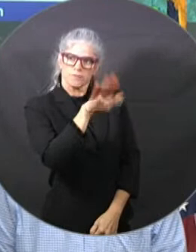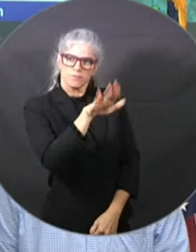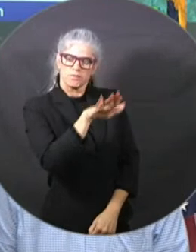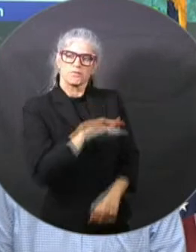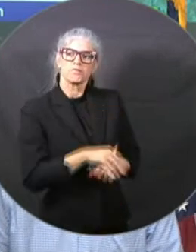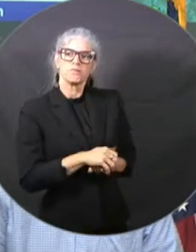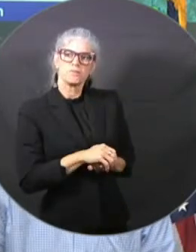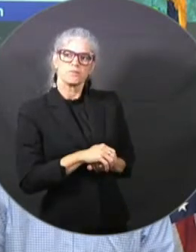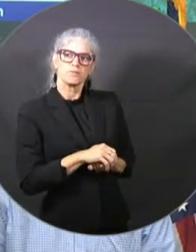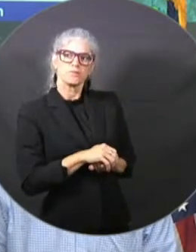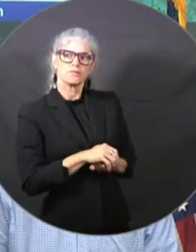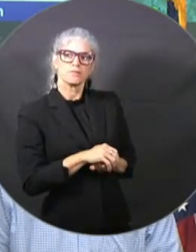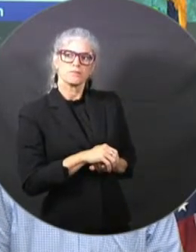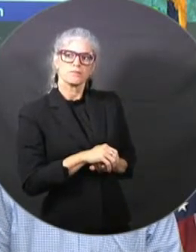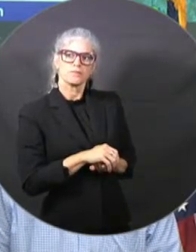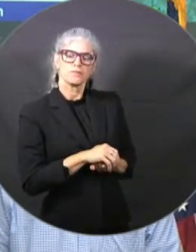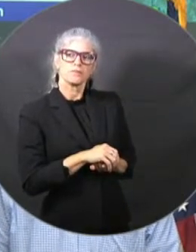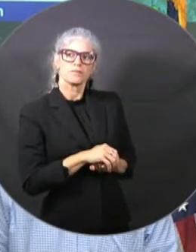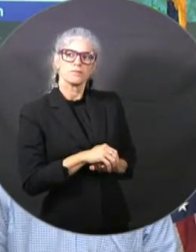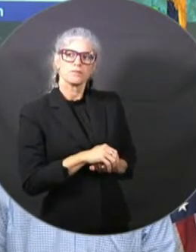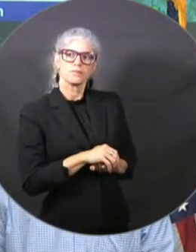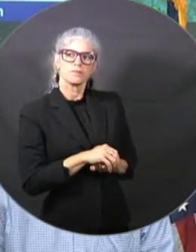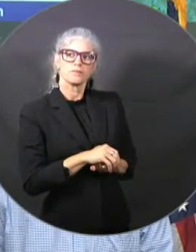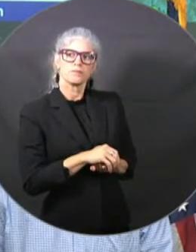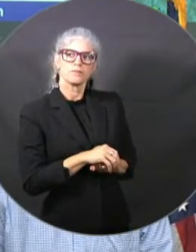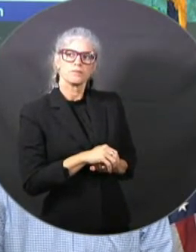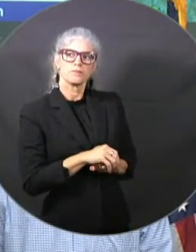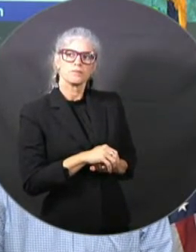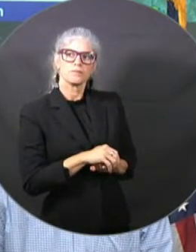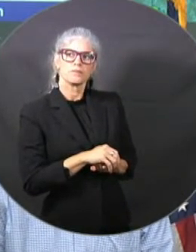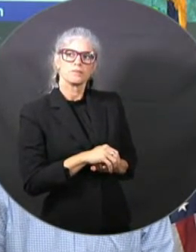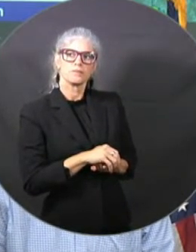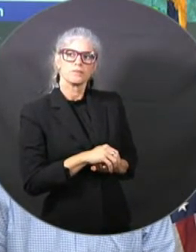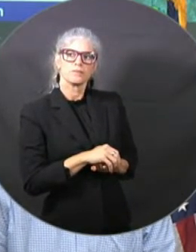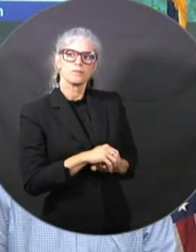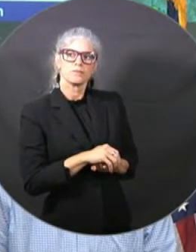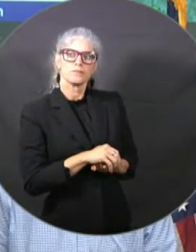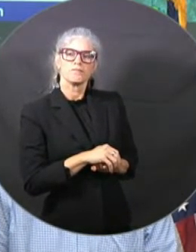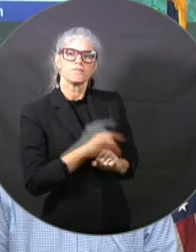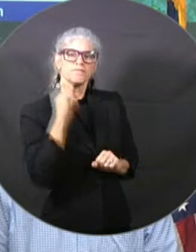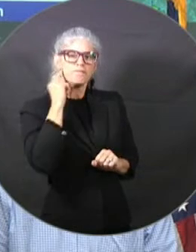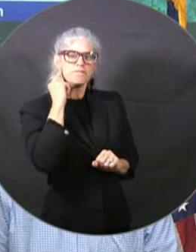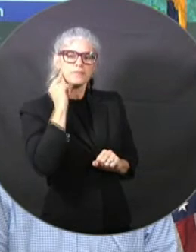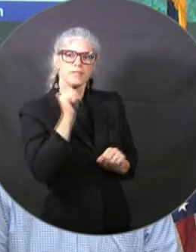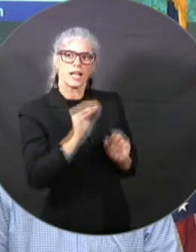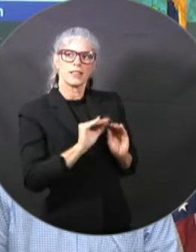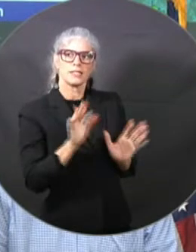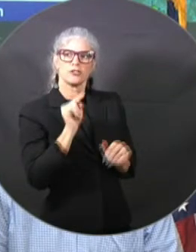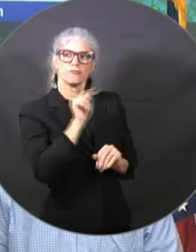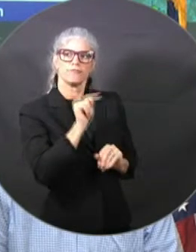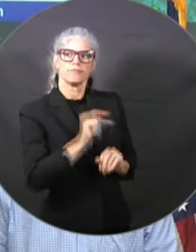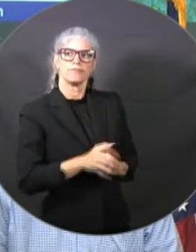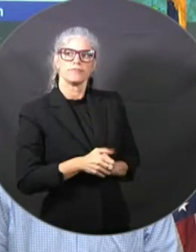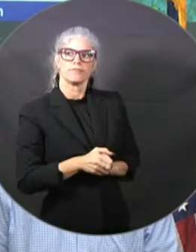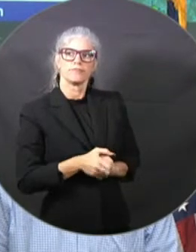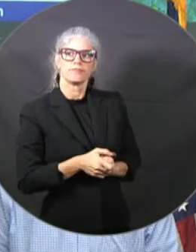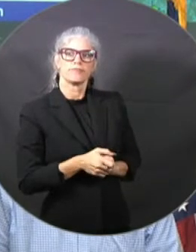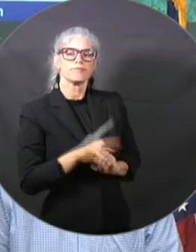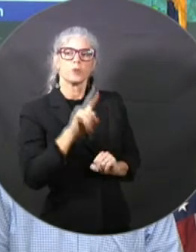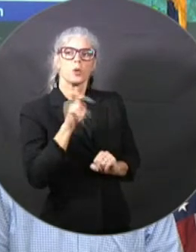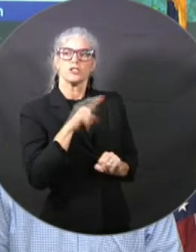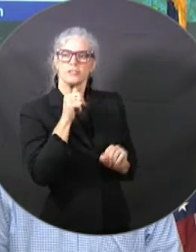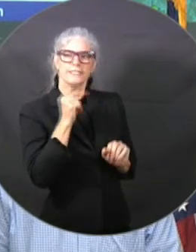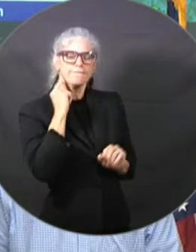you have any concerns with communicating with the Biden administration considering you're running for Biden strong? No, I mean, look, I think when you have situations